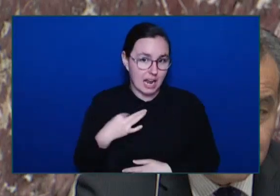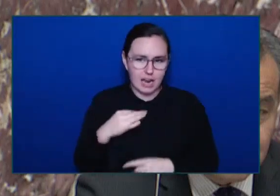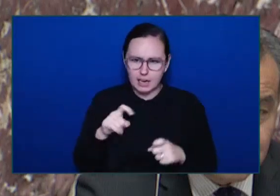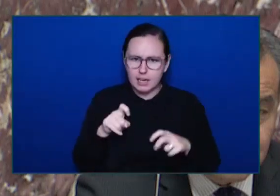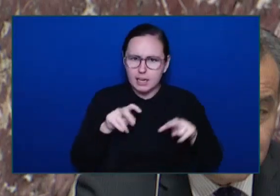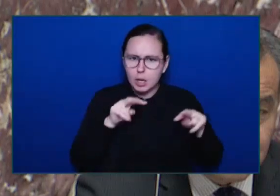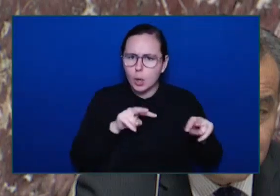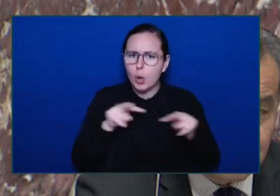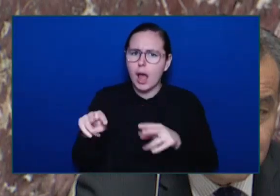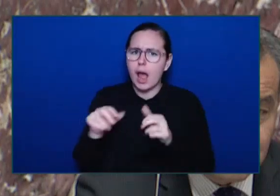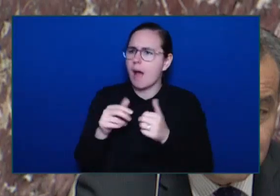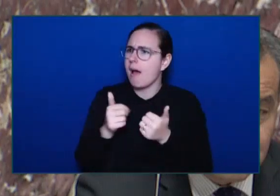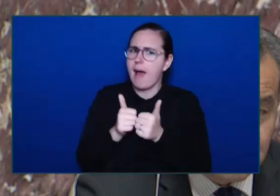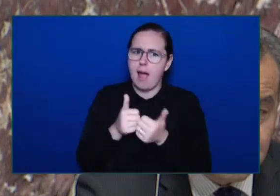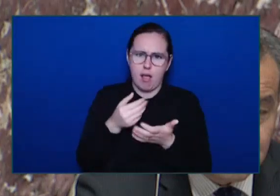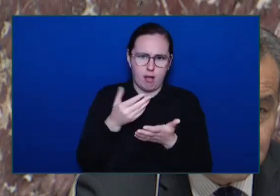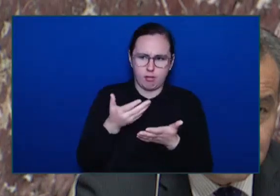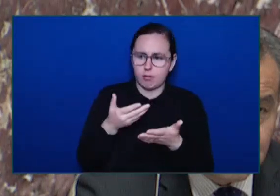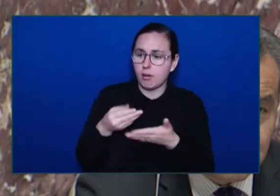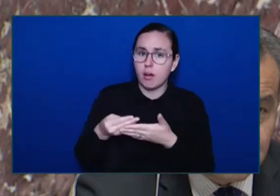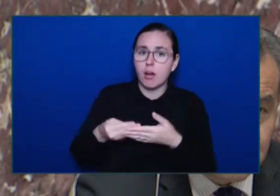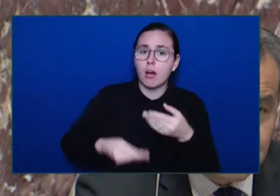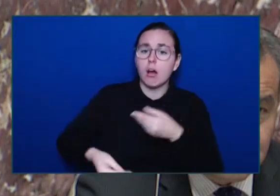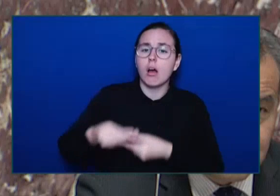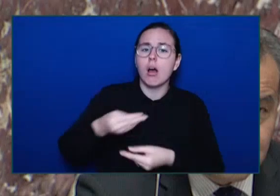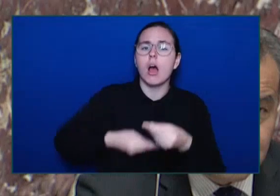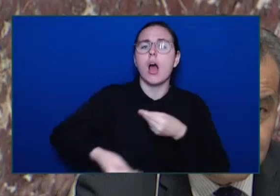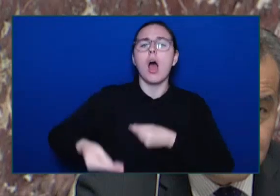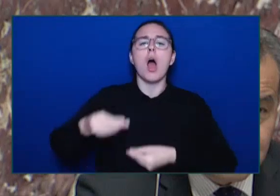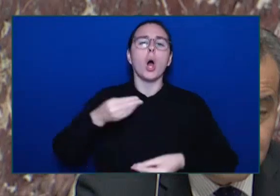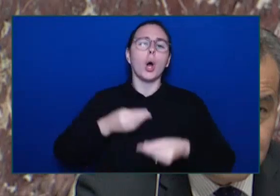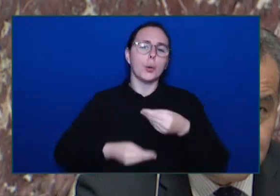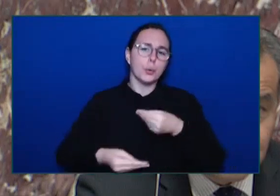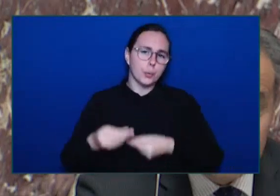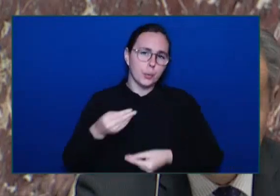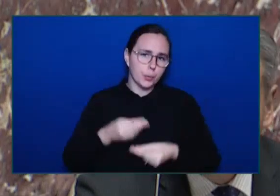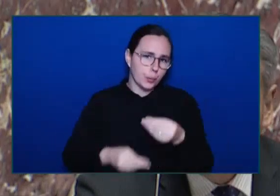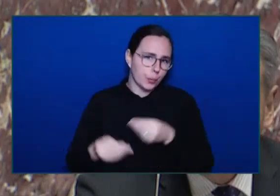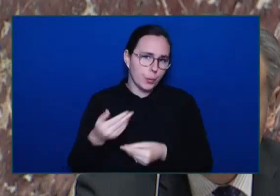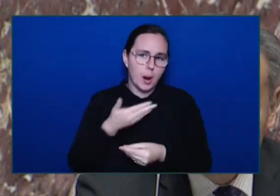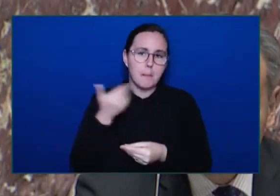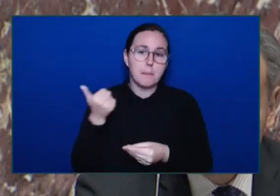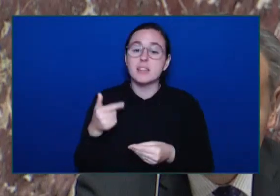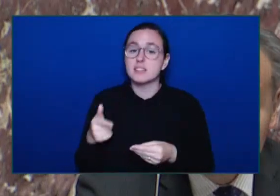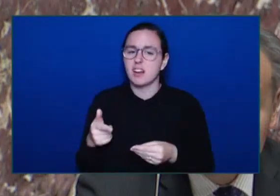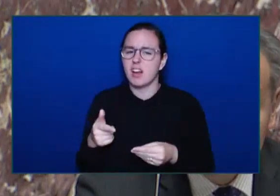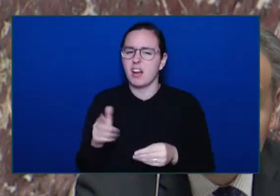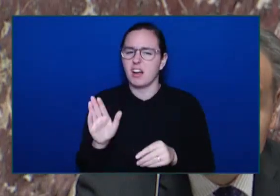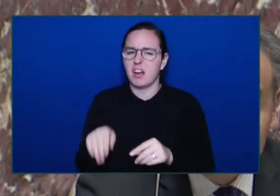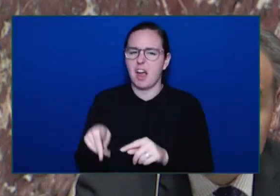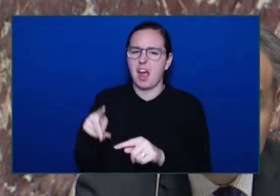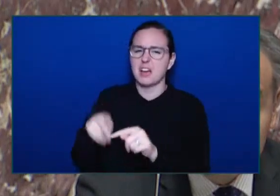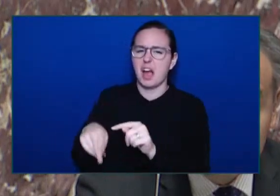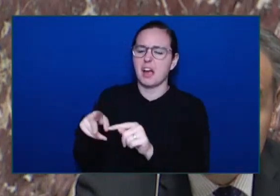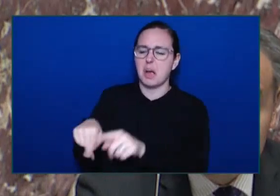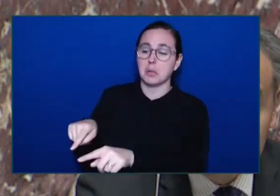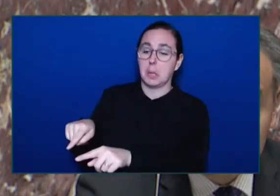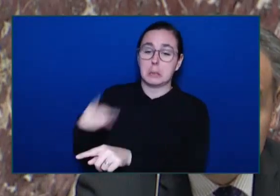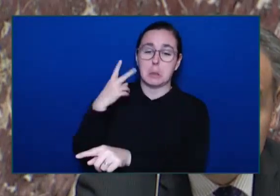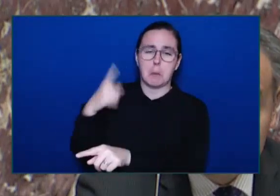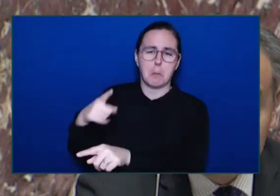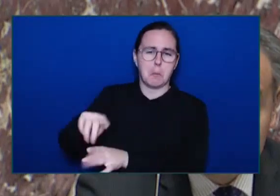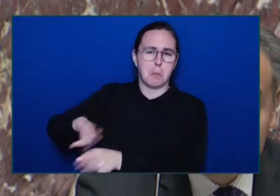downstream consequences End quote It should come as no surprise To this Premier